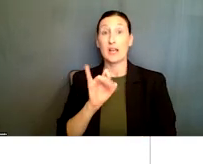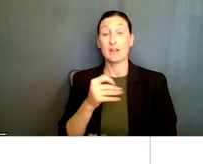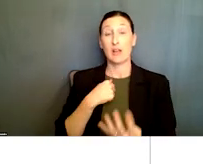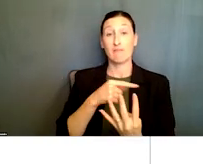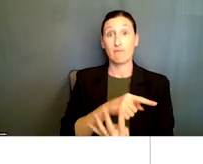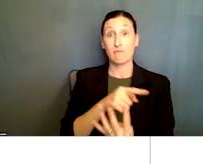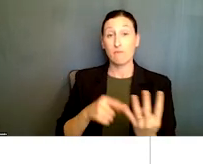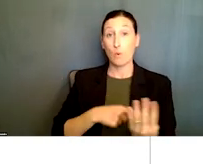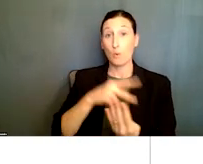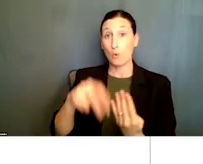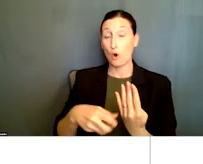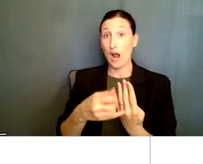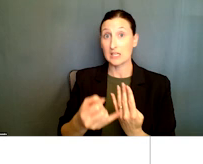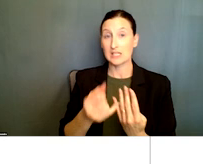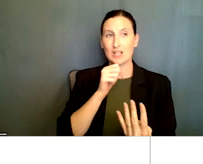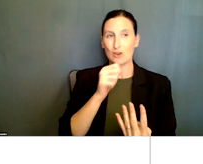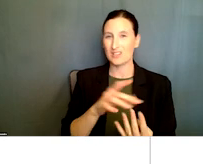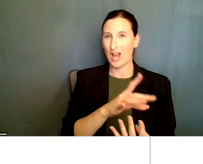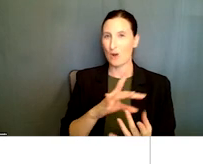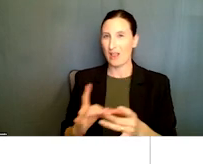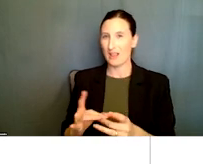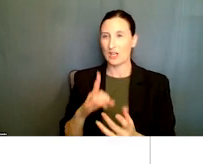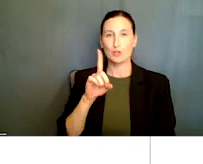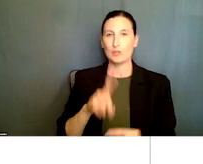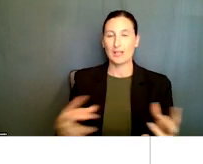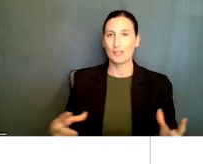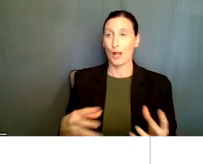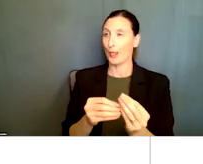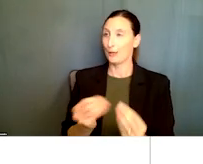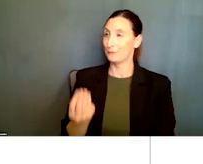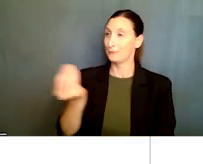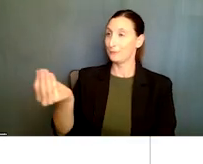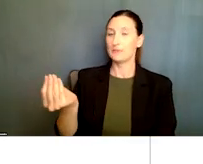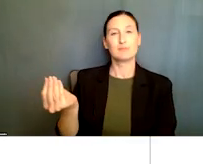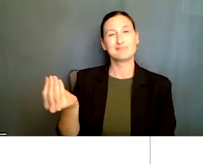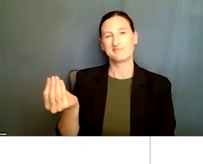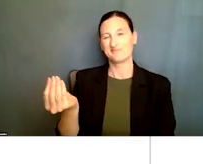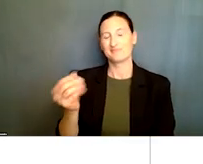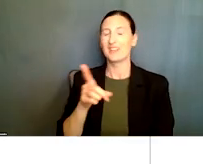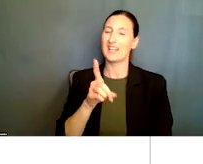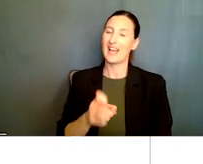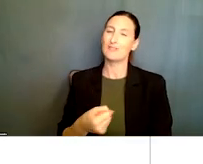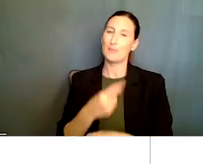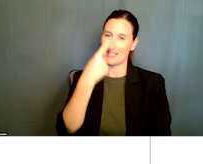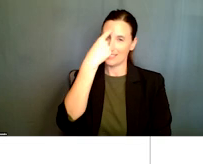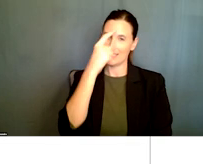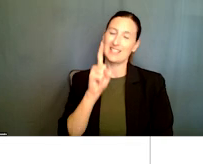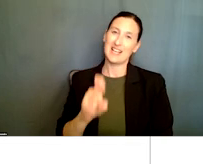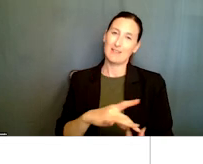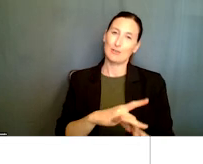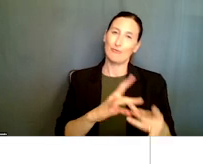together and say, let's just submit a large proposal. They have to make sense and they have to provide a certain